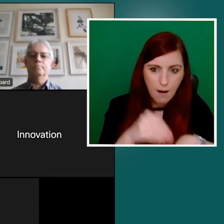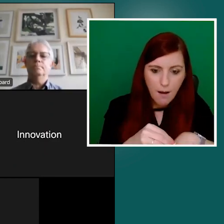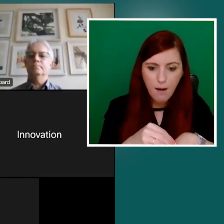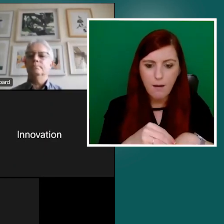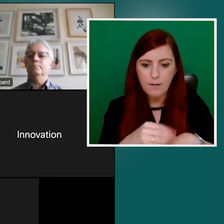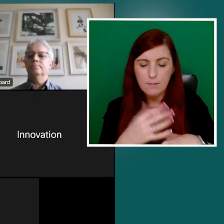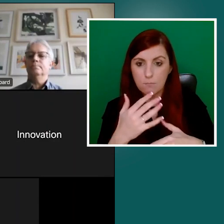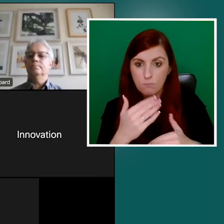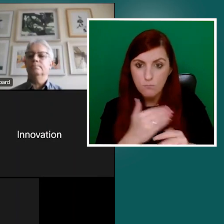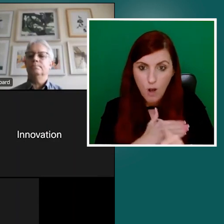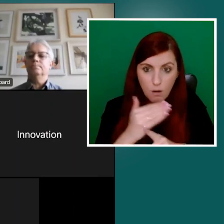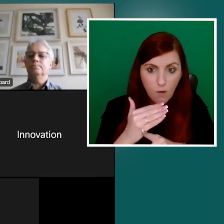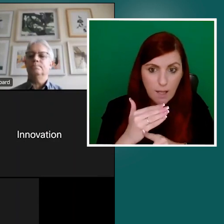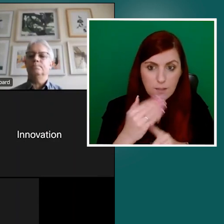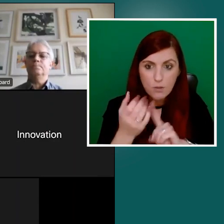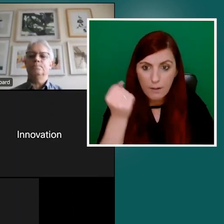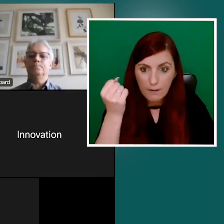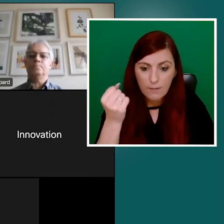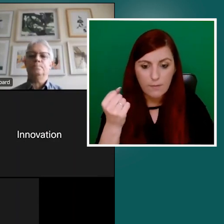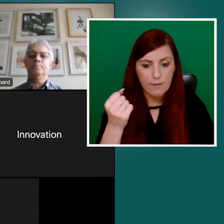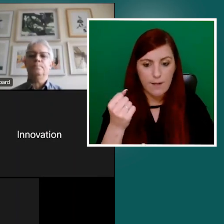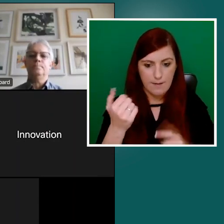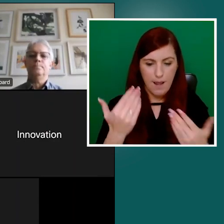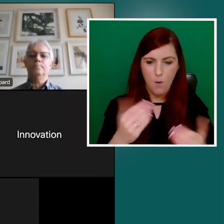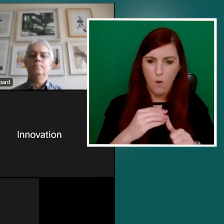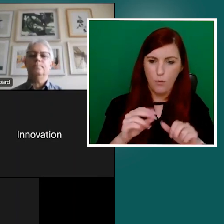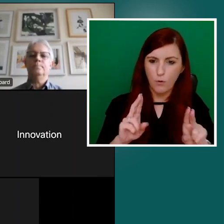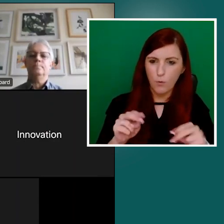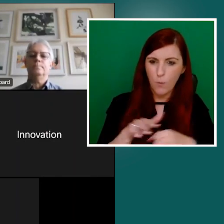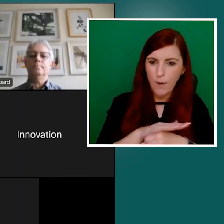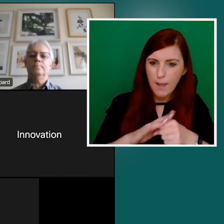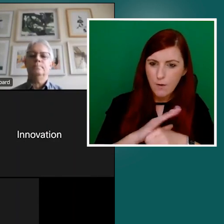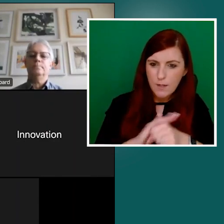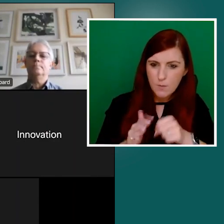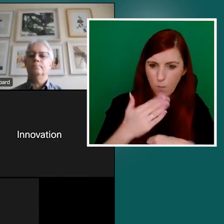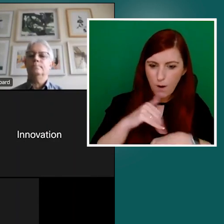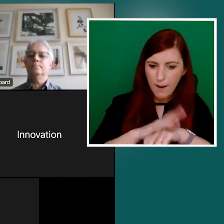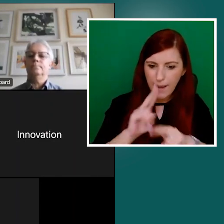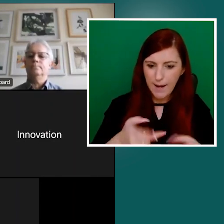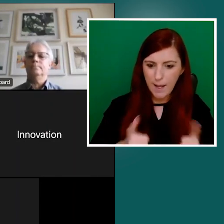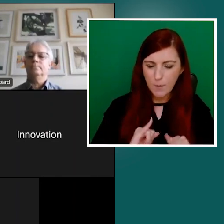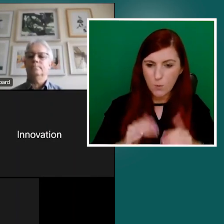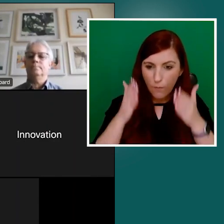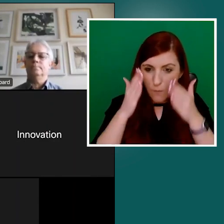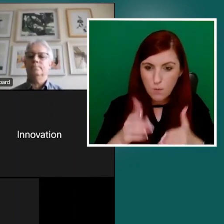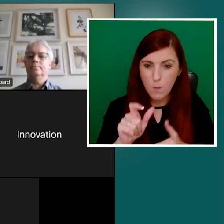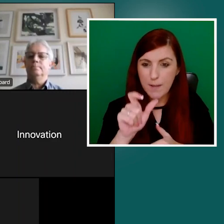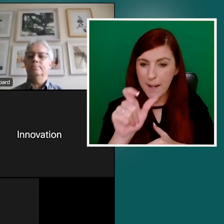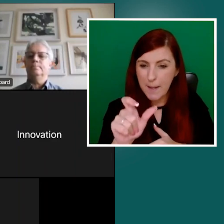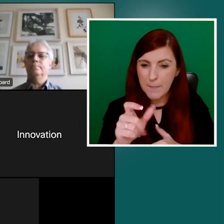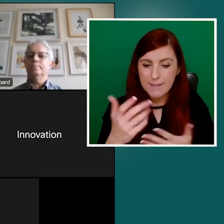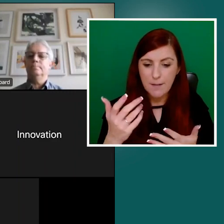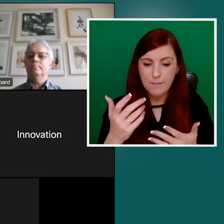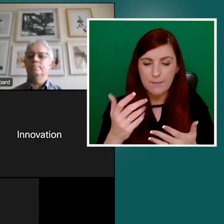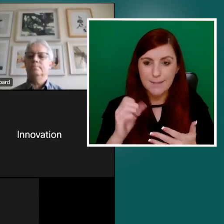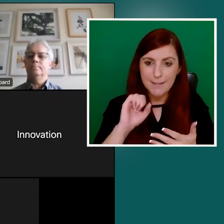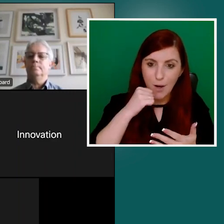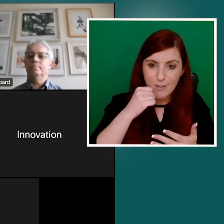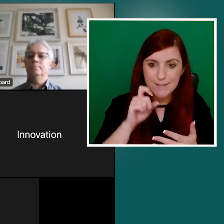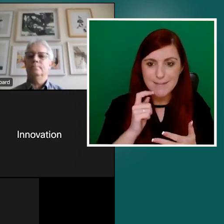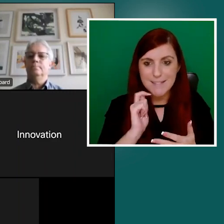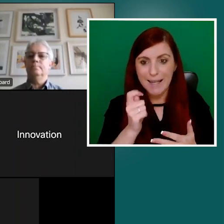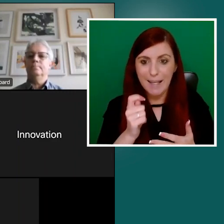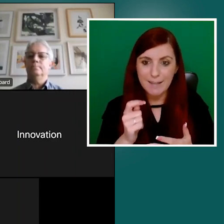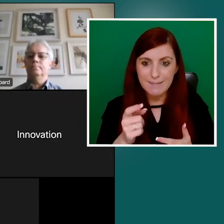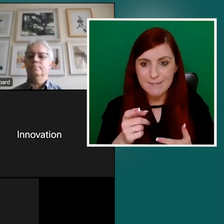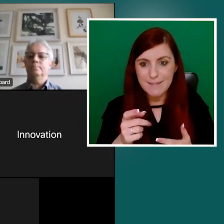where, where there could be focus? So it's a bit of, a bit of carrot and a bit of stick. I mean, obviously nobody likes to, to come, uh, at